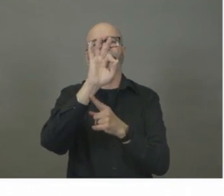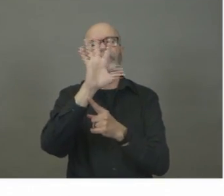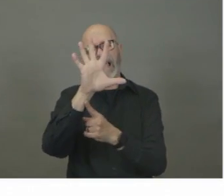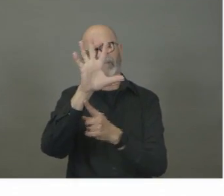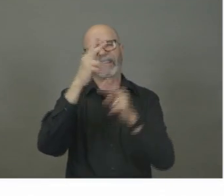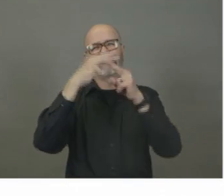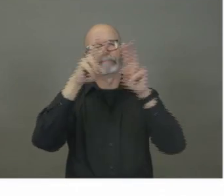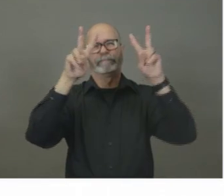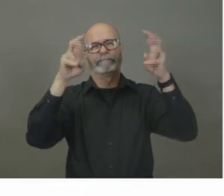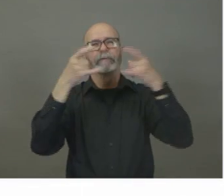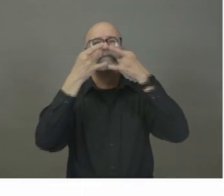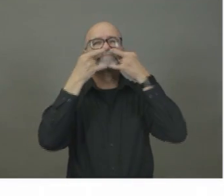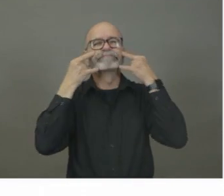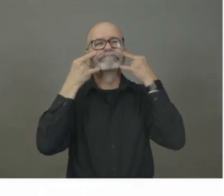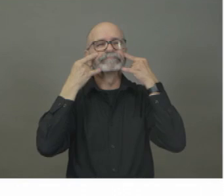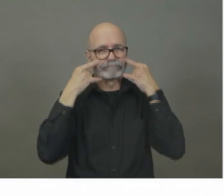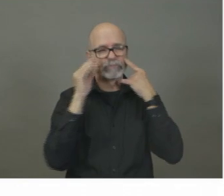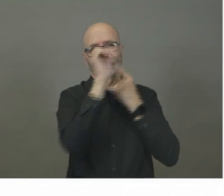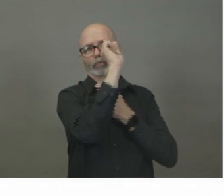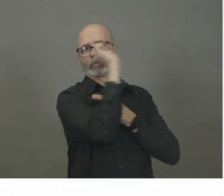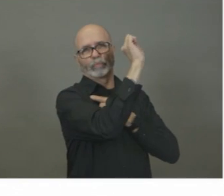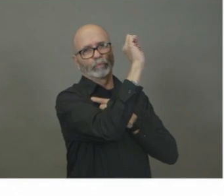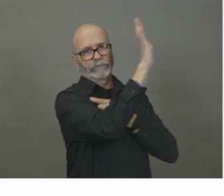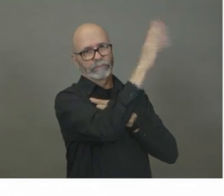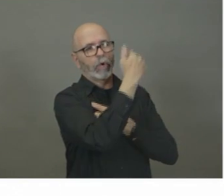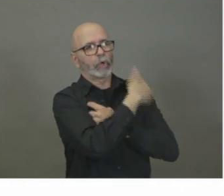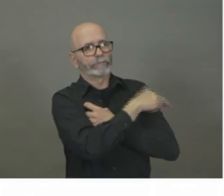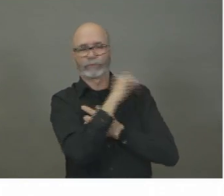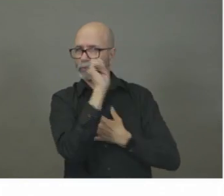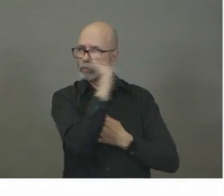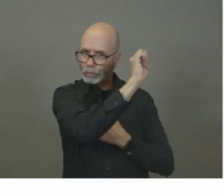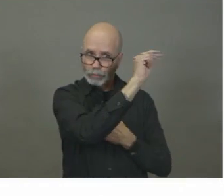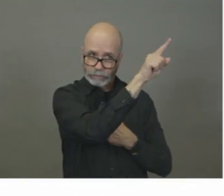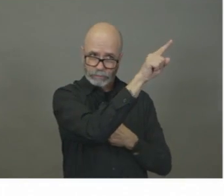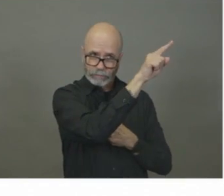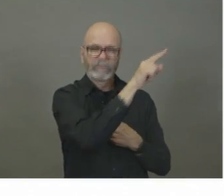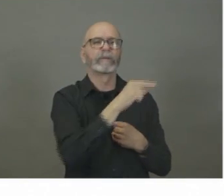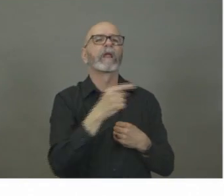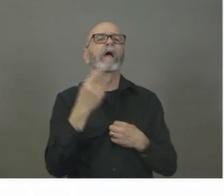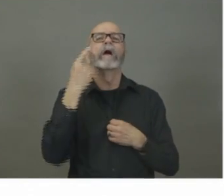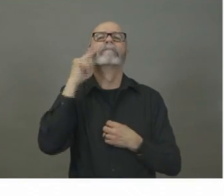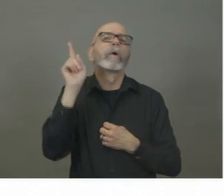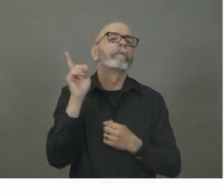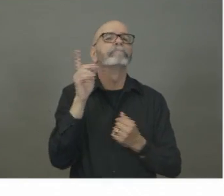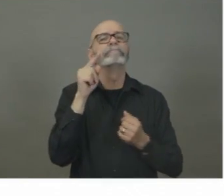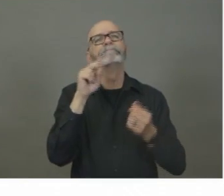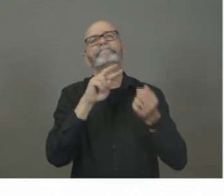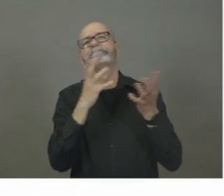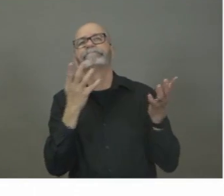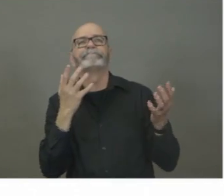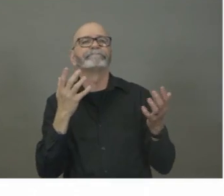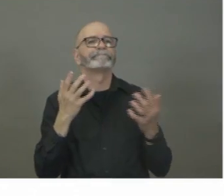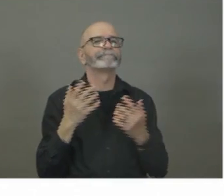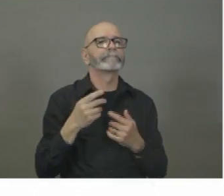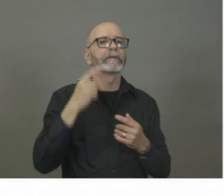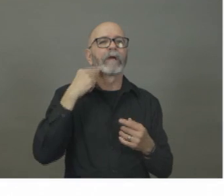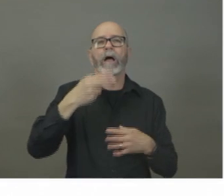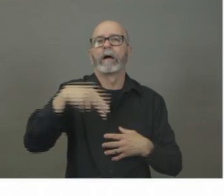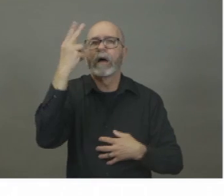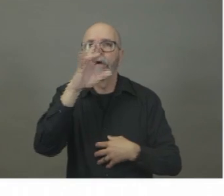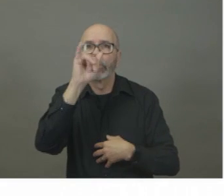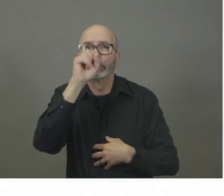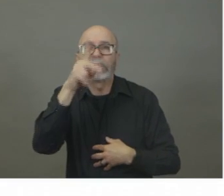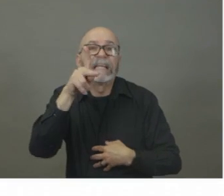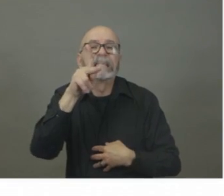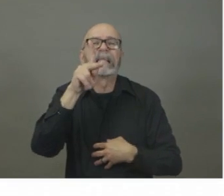N95s are used for what we call aerosol generating procedures. So procedures where there is a high risk of somebody actually putting